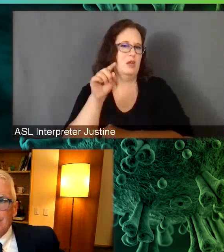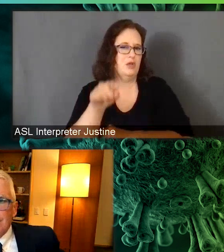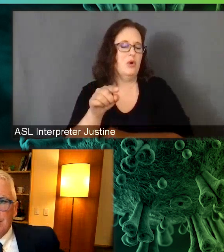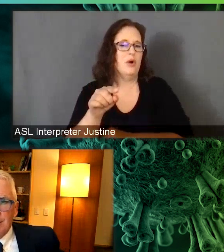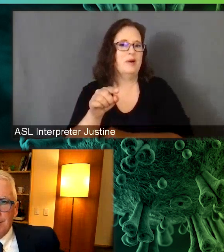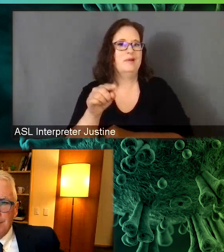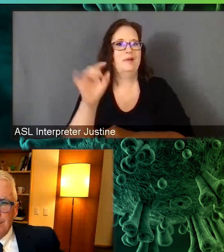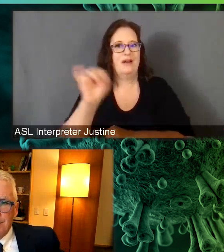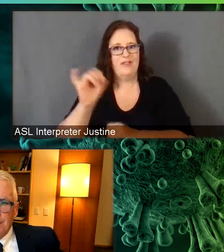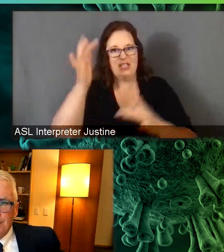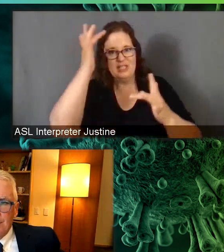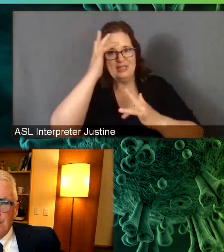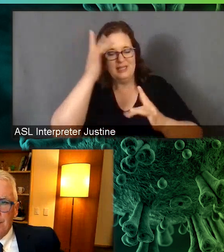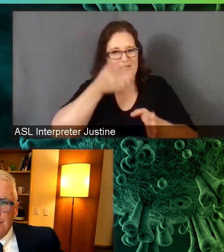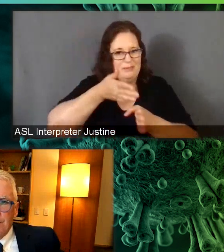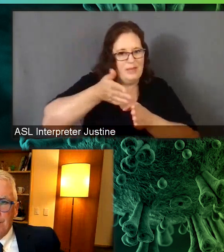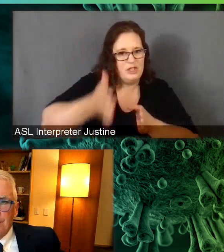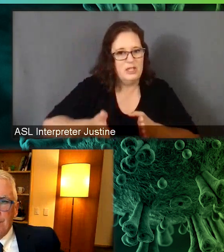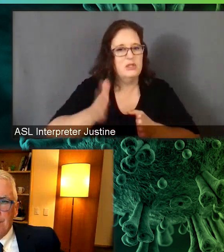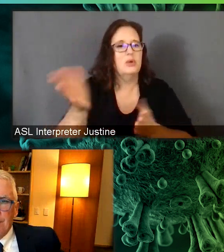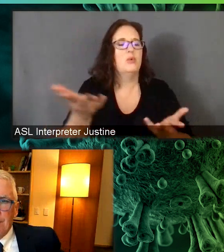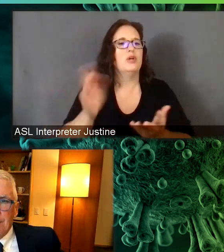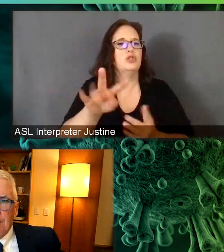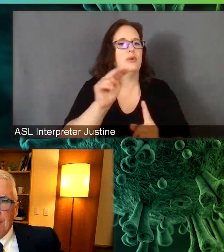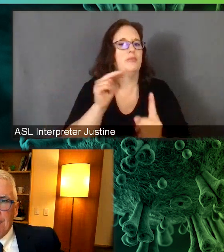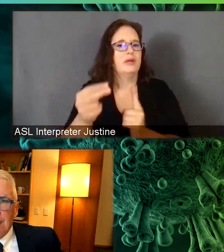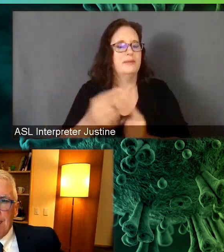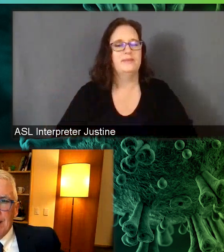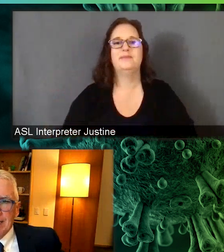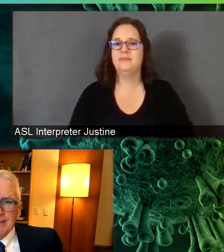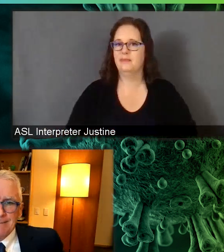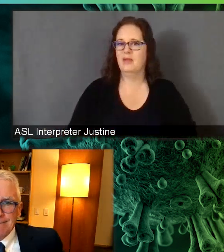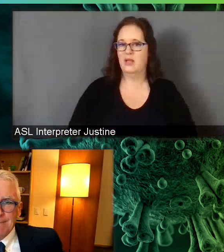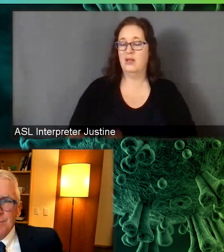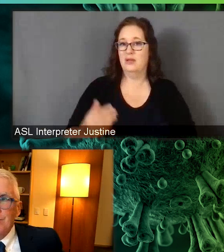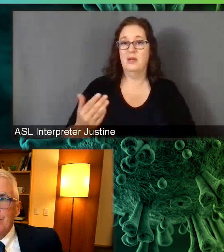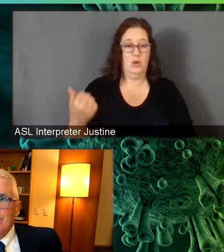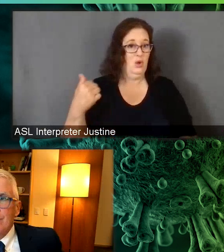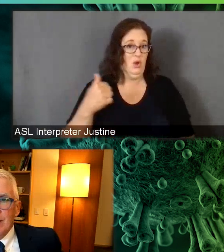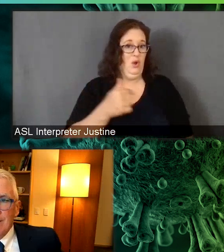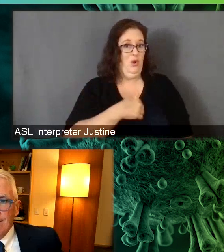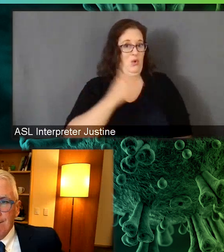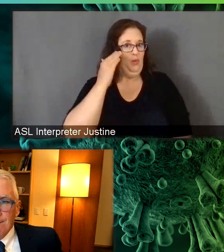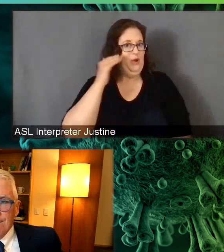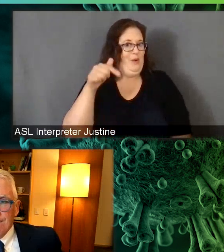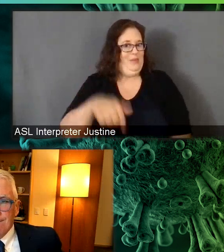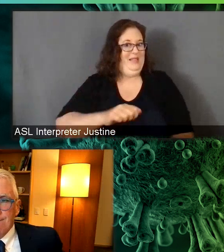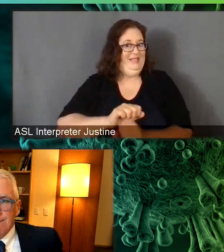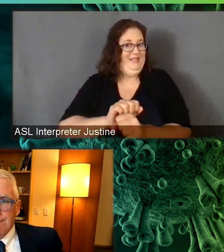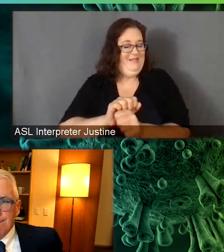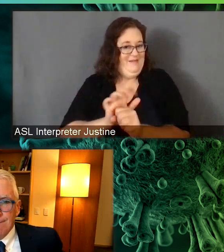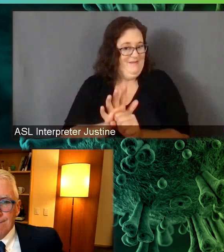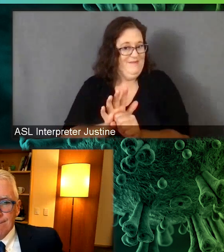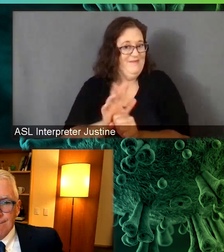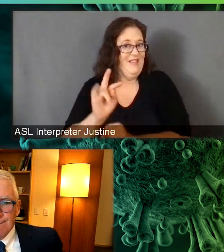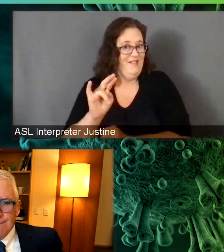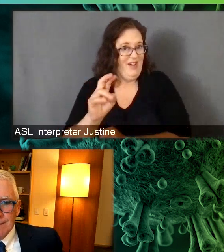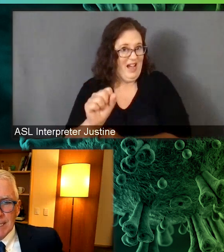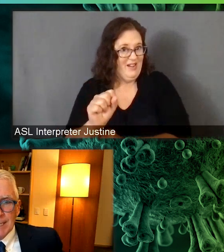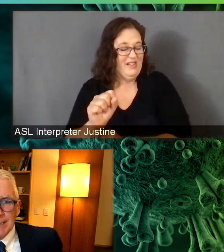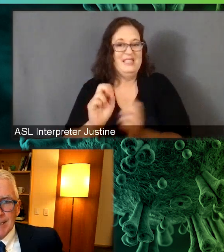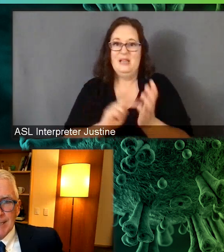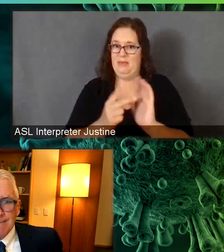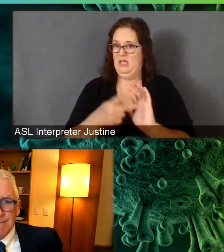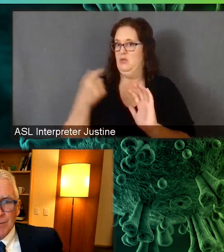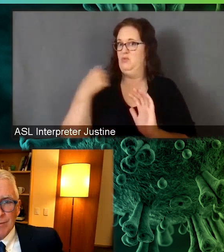Sure. Well, the one thing that we've learned about this virus is that it keeps us on our toes, and we have to be nimble. And so I think what we're all struggling with here is that things were really